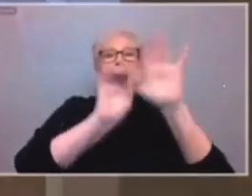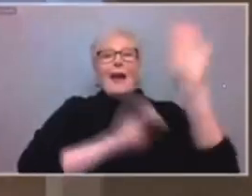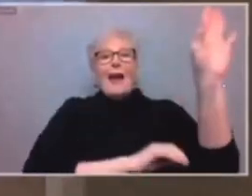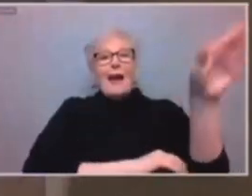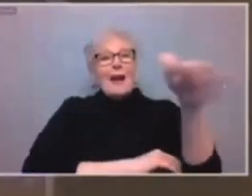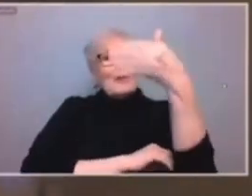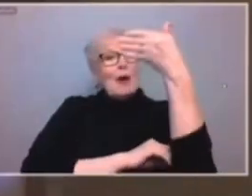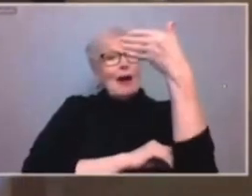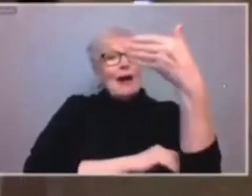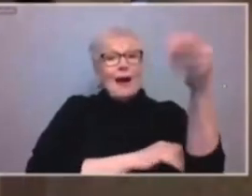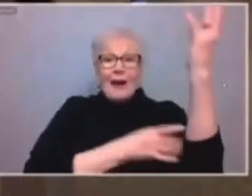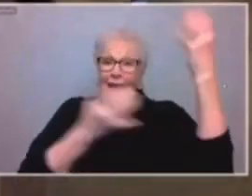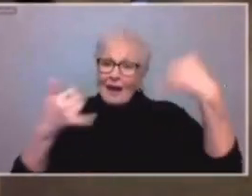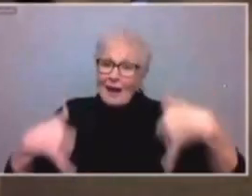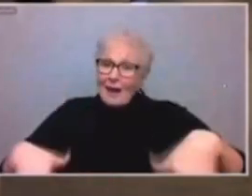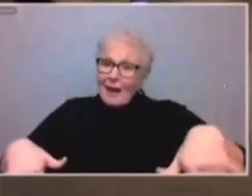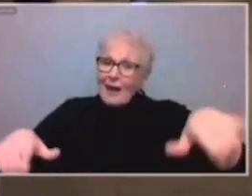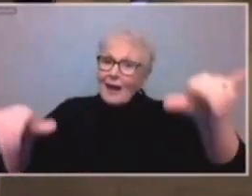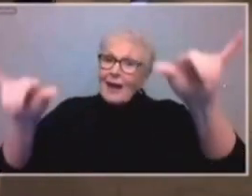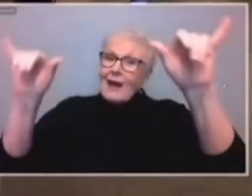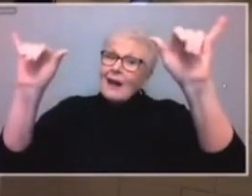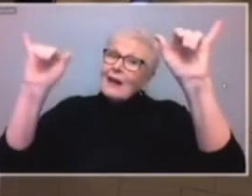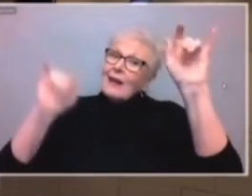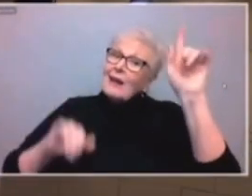wave